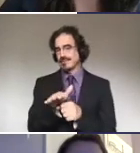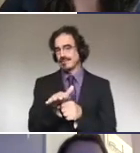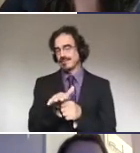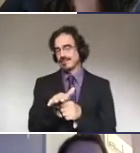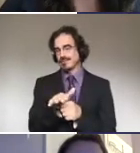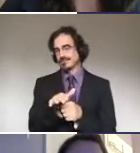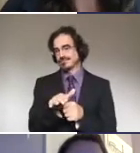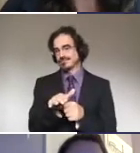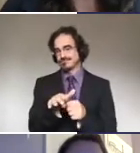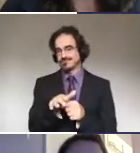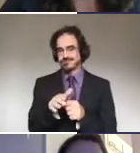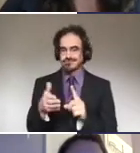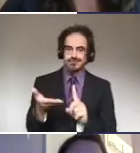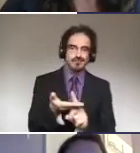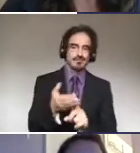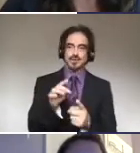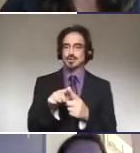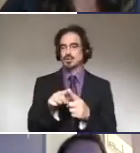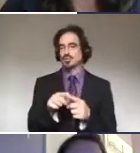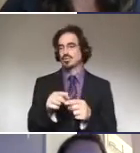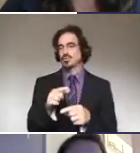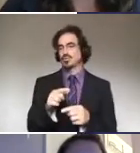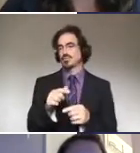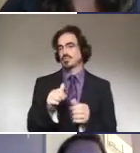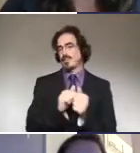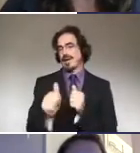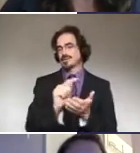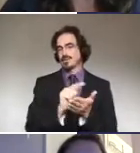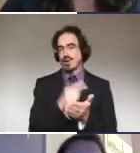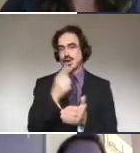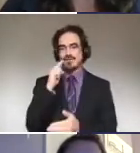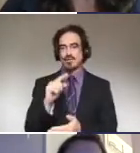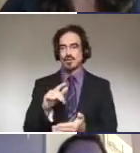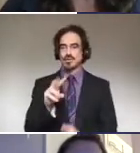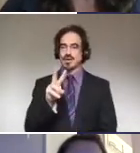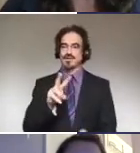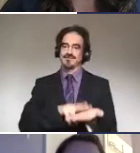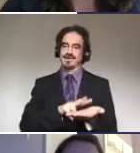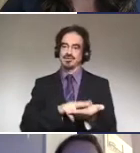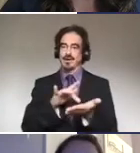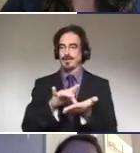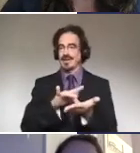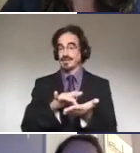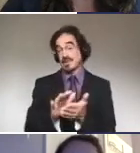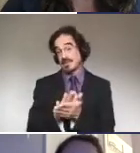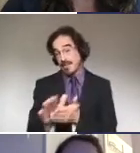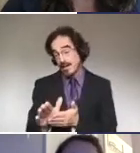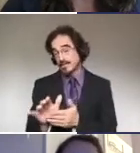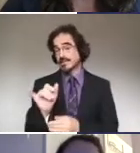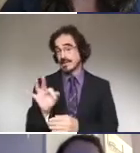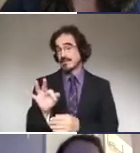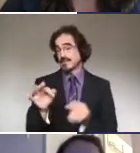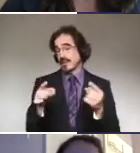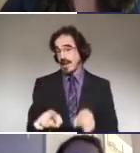in veterinary medicine. I think it would be nice if we get to that point, but I think at this point it's just